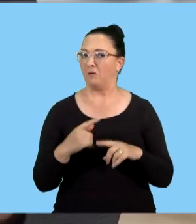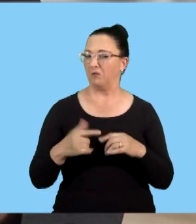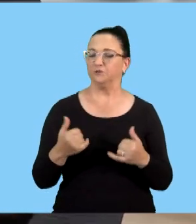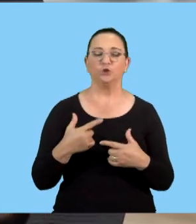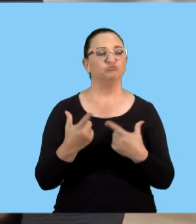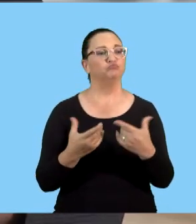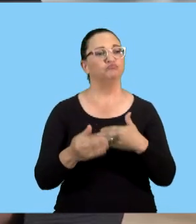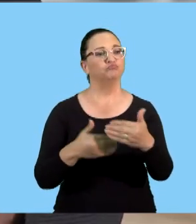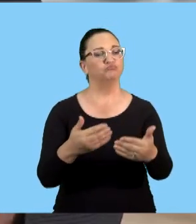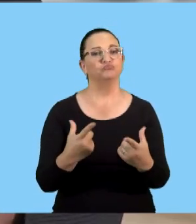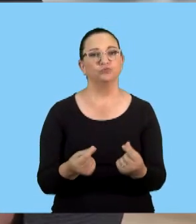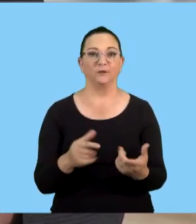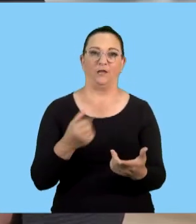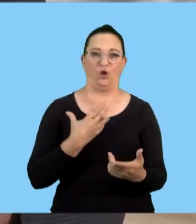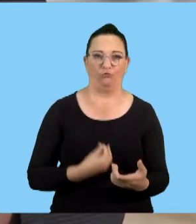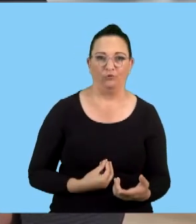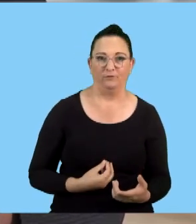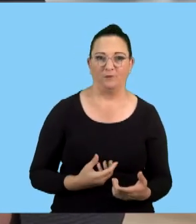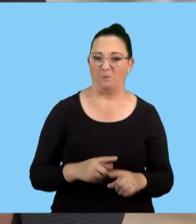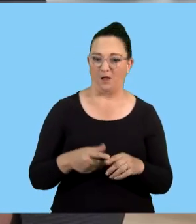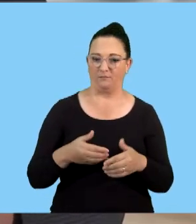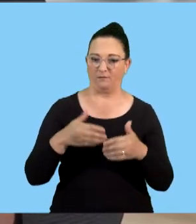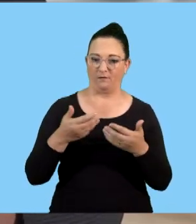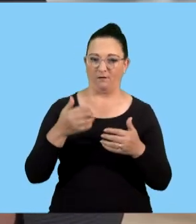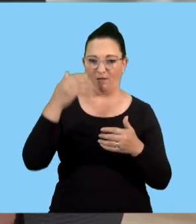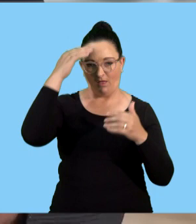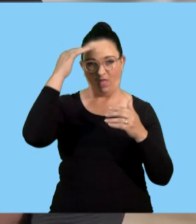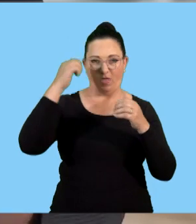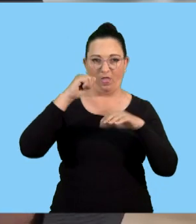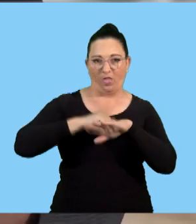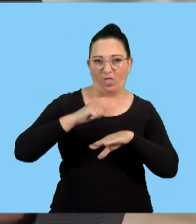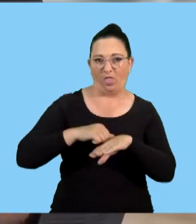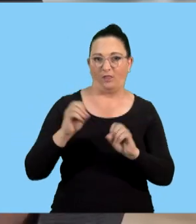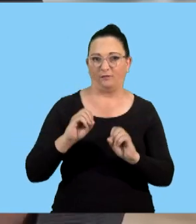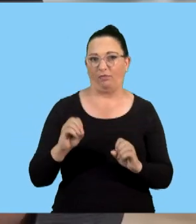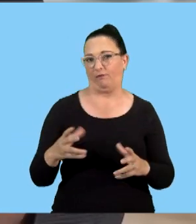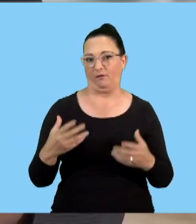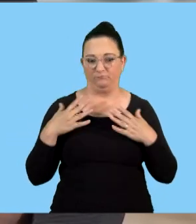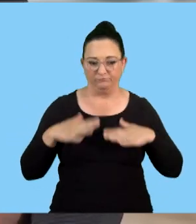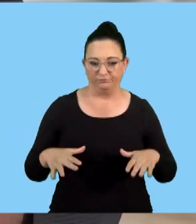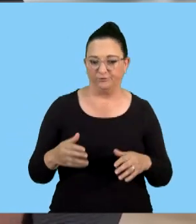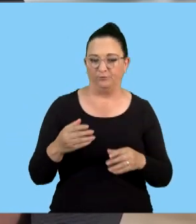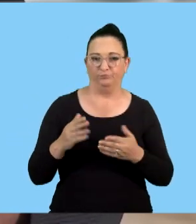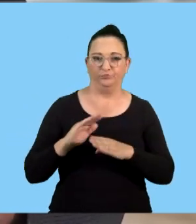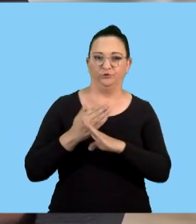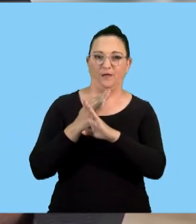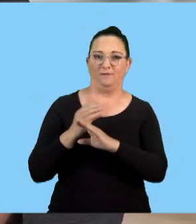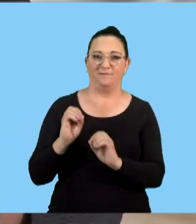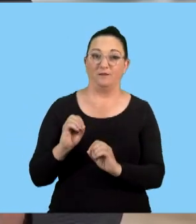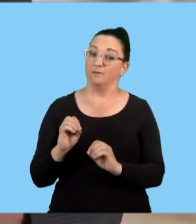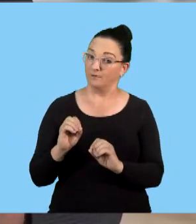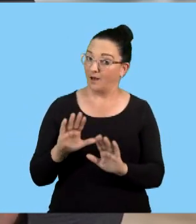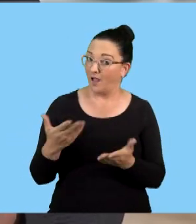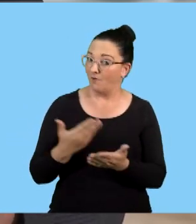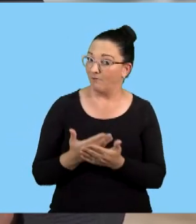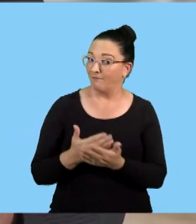that. Then it excludes you because this is willful misconduct. It's negligence. You knew very well that you're supposed to protect yourself. However,